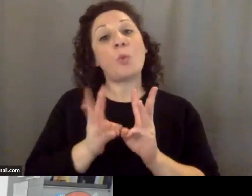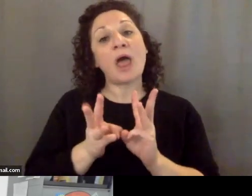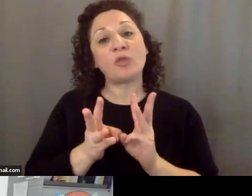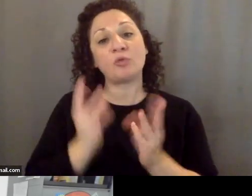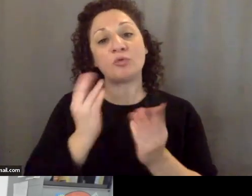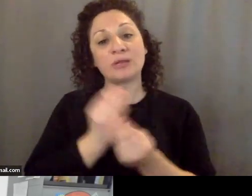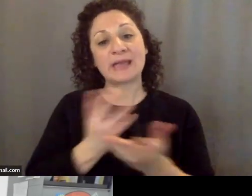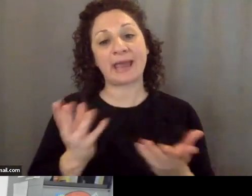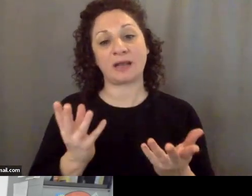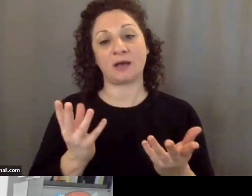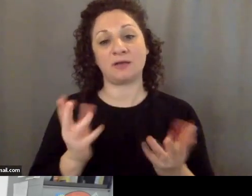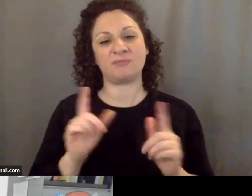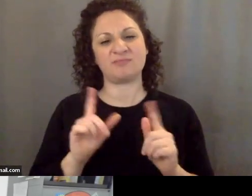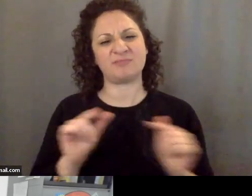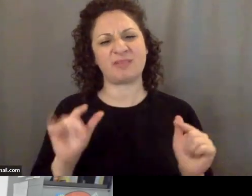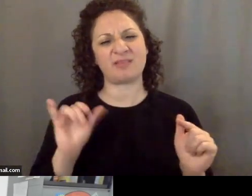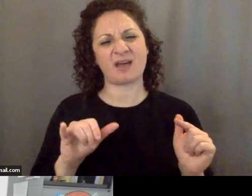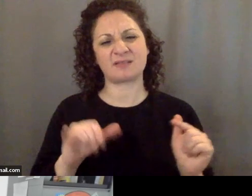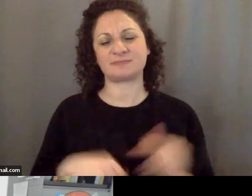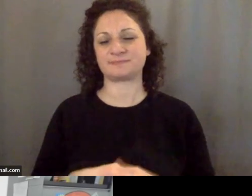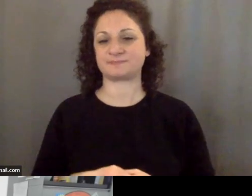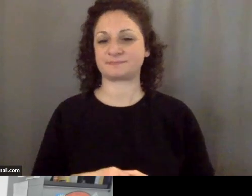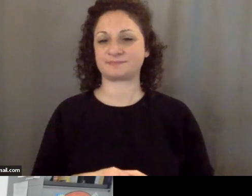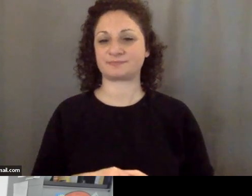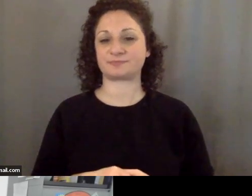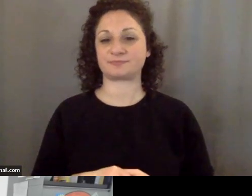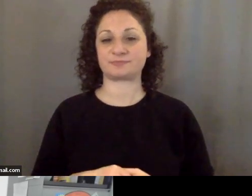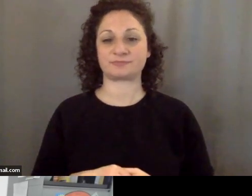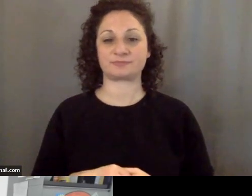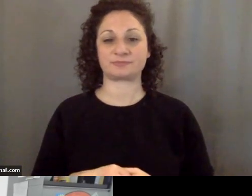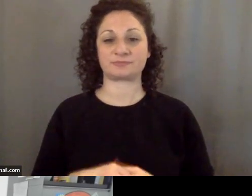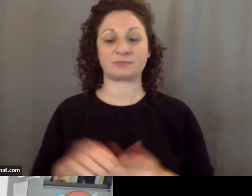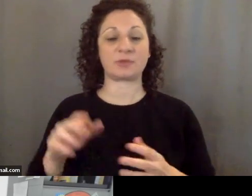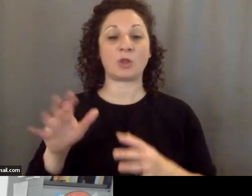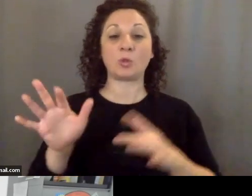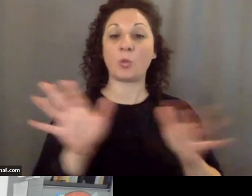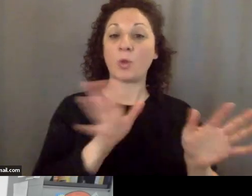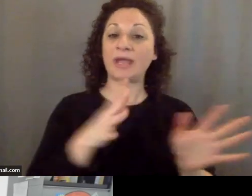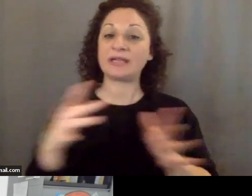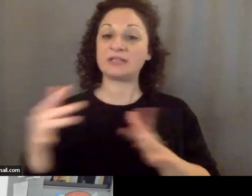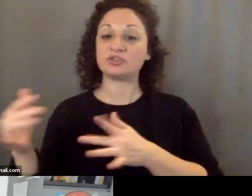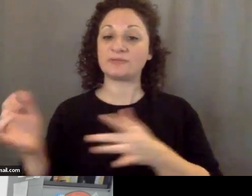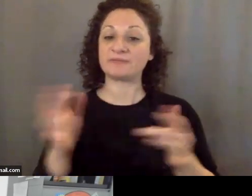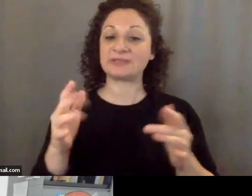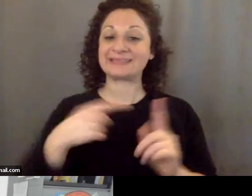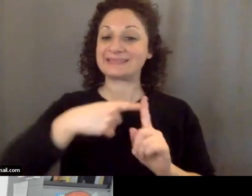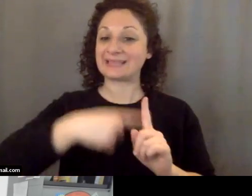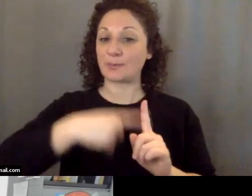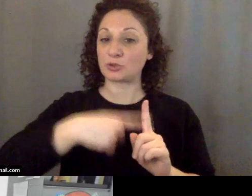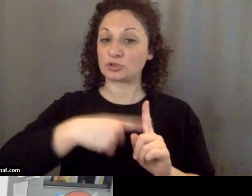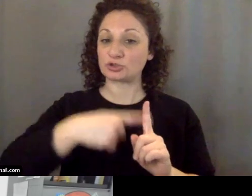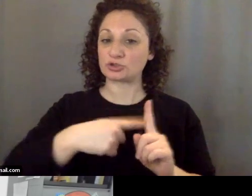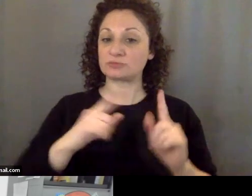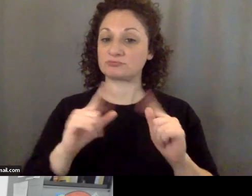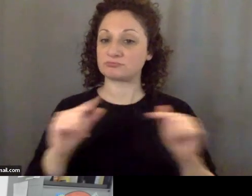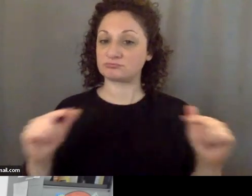things like that and wind shifts temperatures things like that and